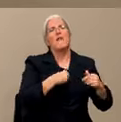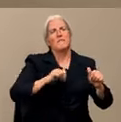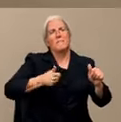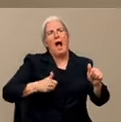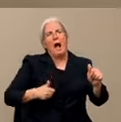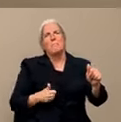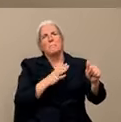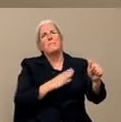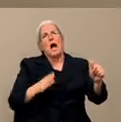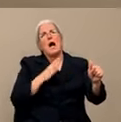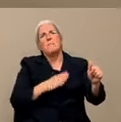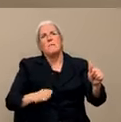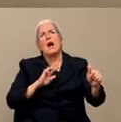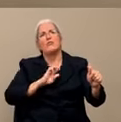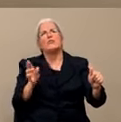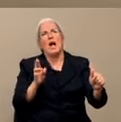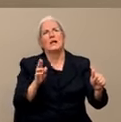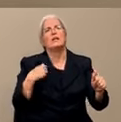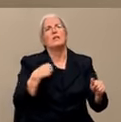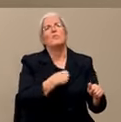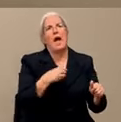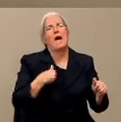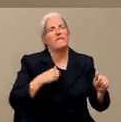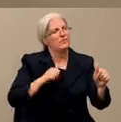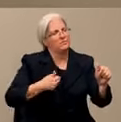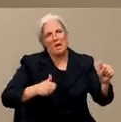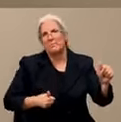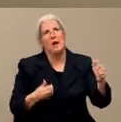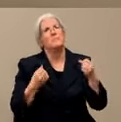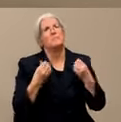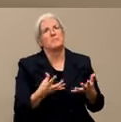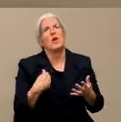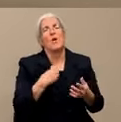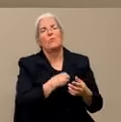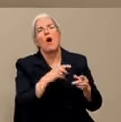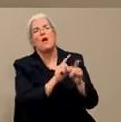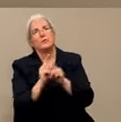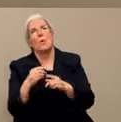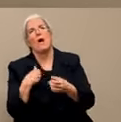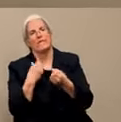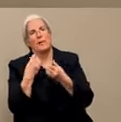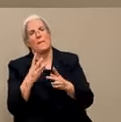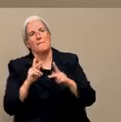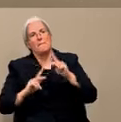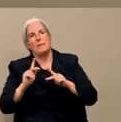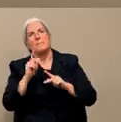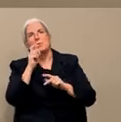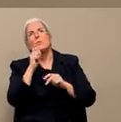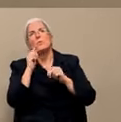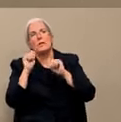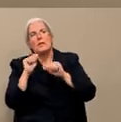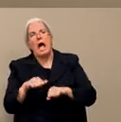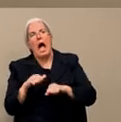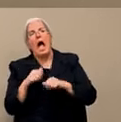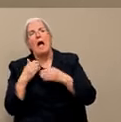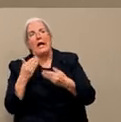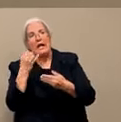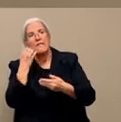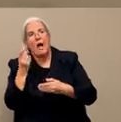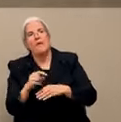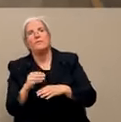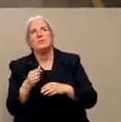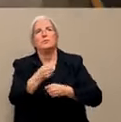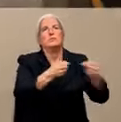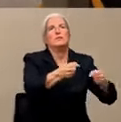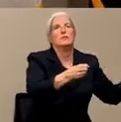step process to make sure that we have enough folks who can work the streets. Great. Thank you, Sheriff. Dr. B, question